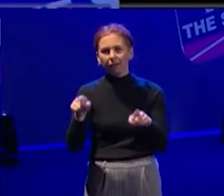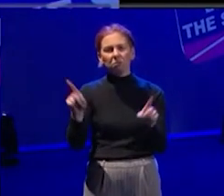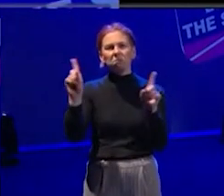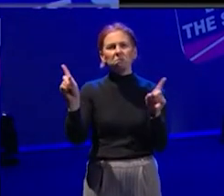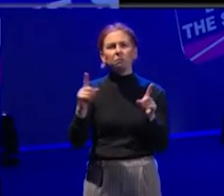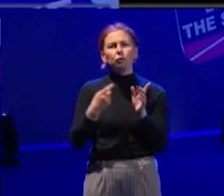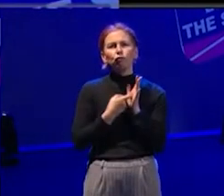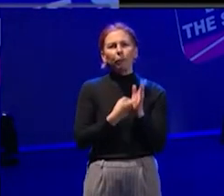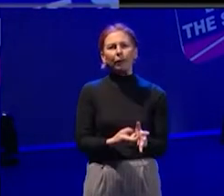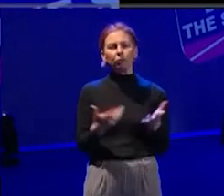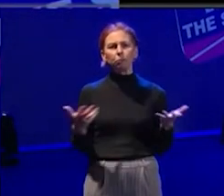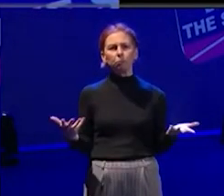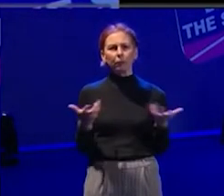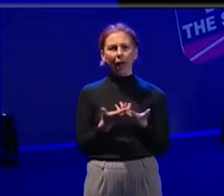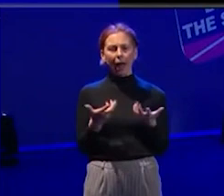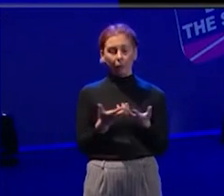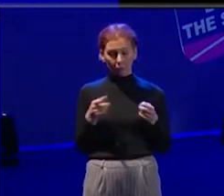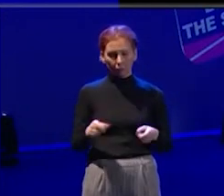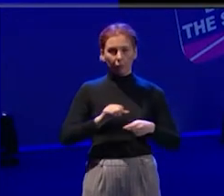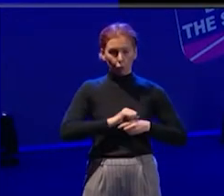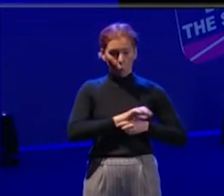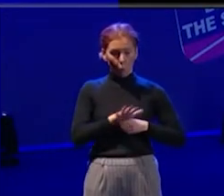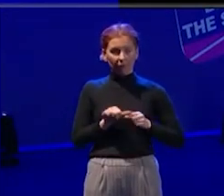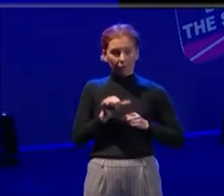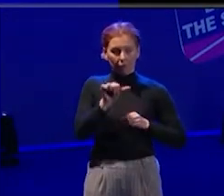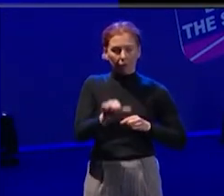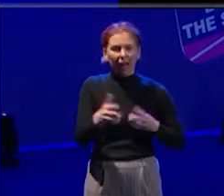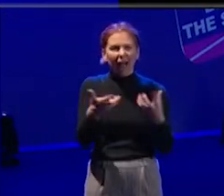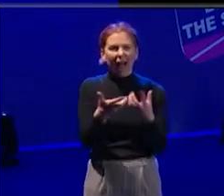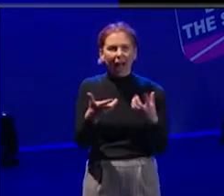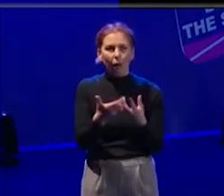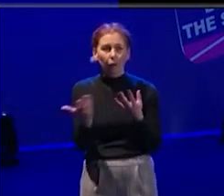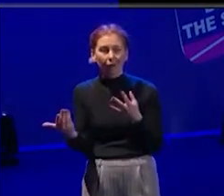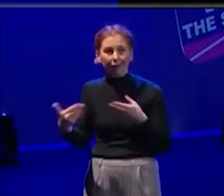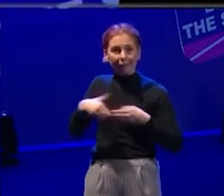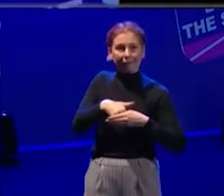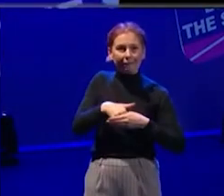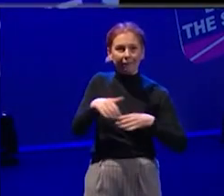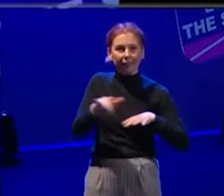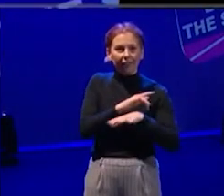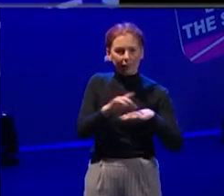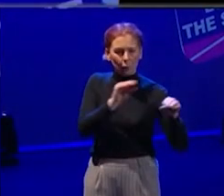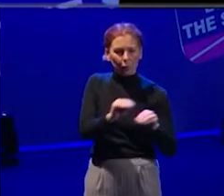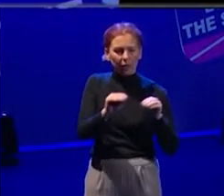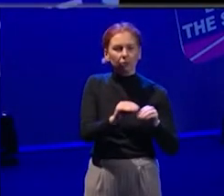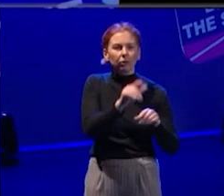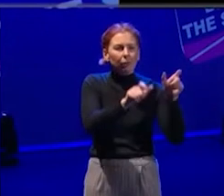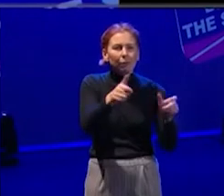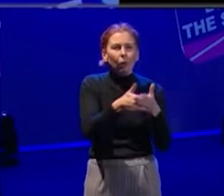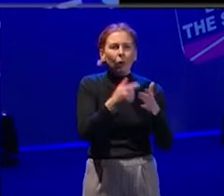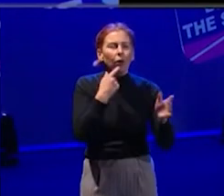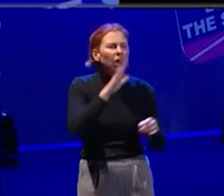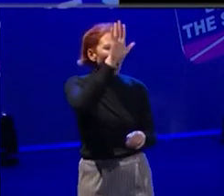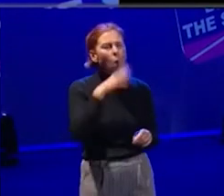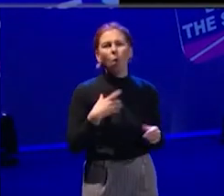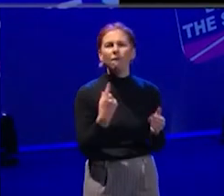world to getting your foot in the door in terms of participation, theatre education, a lot of people always say, freelance, like, go and kind of